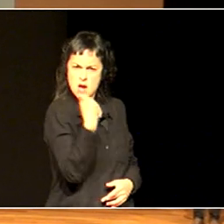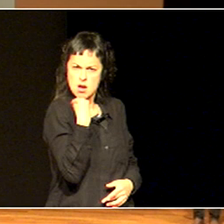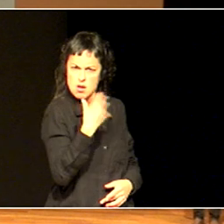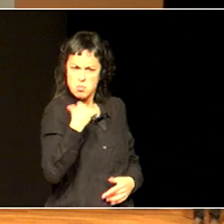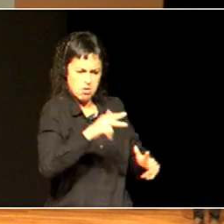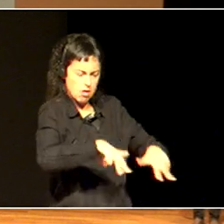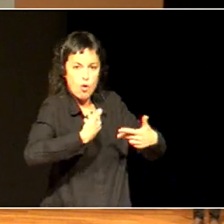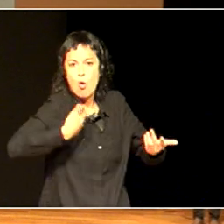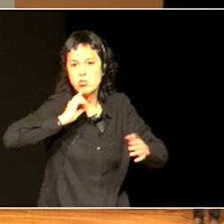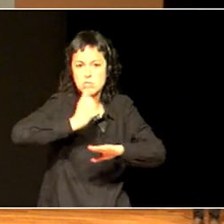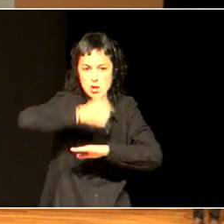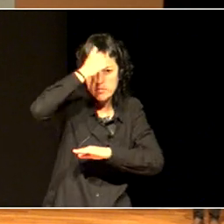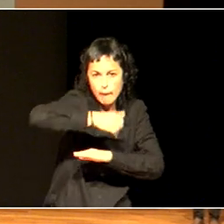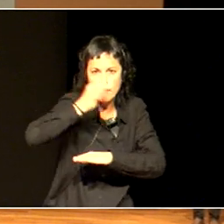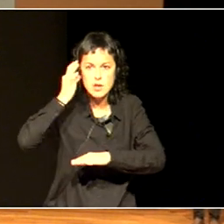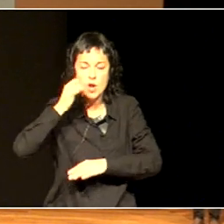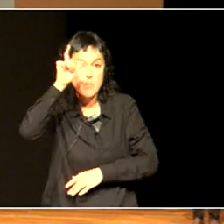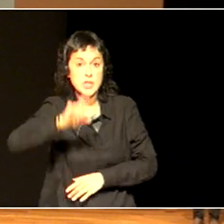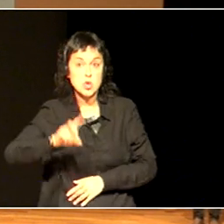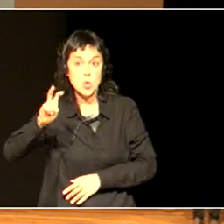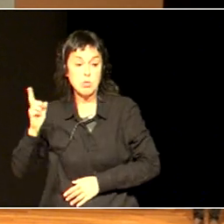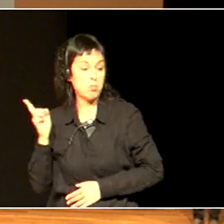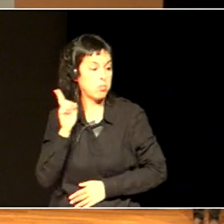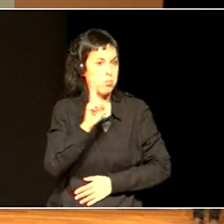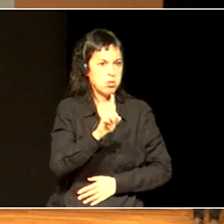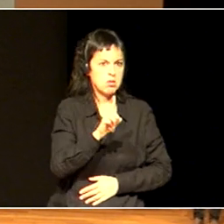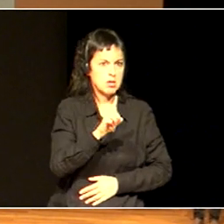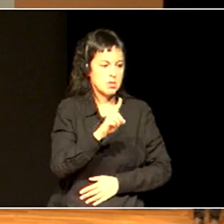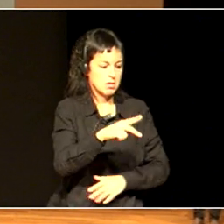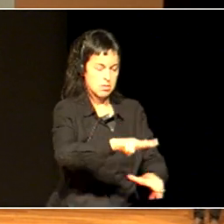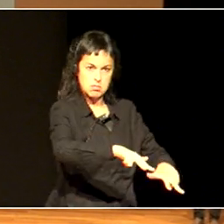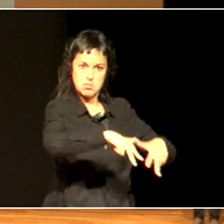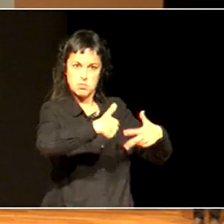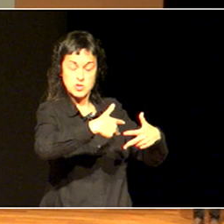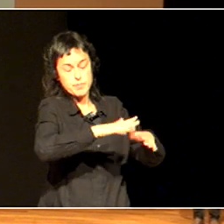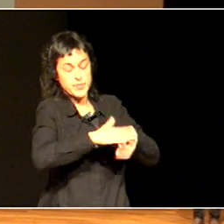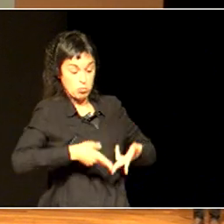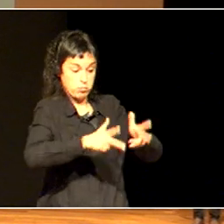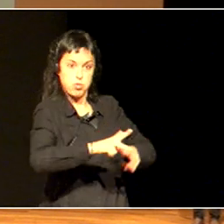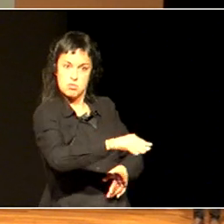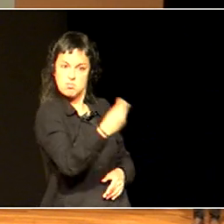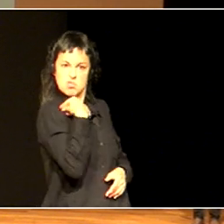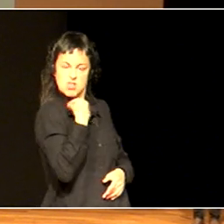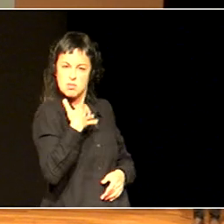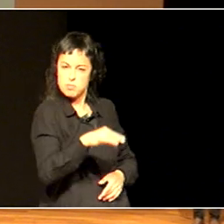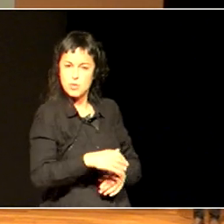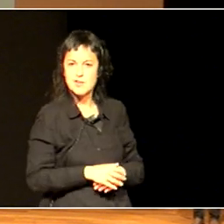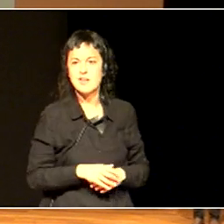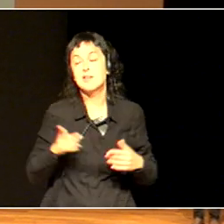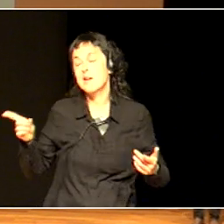headteacher straight away started talking about what her favorite value was, and